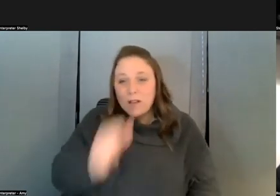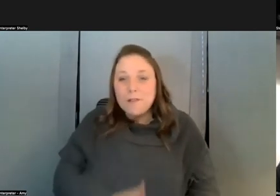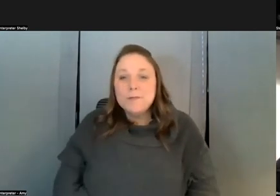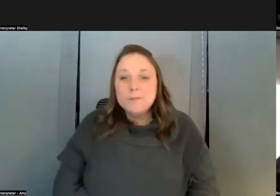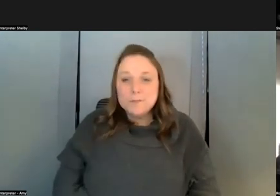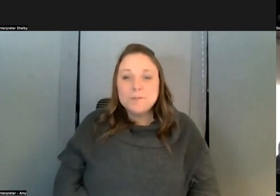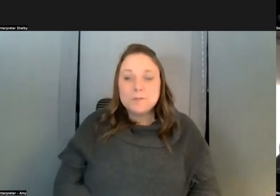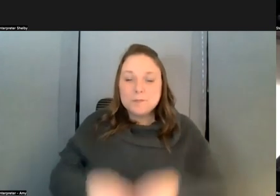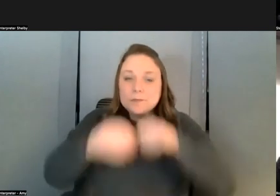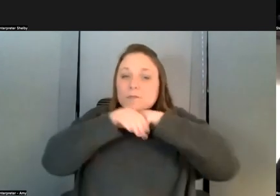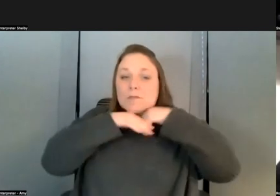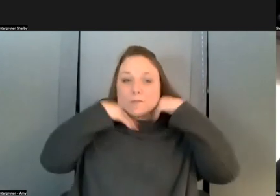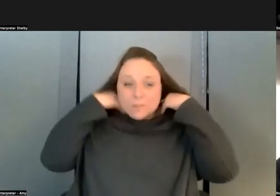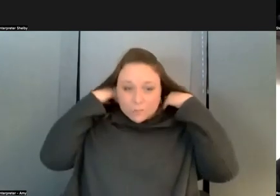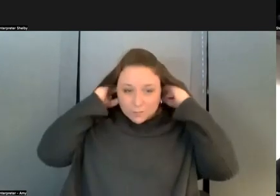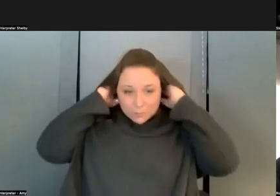in my view